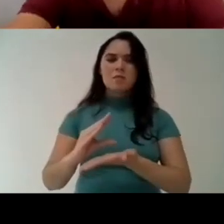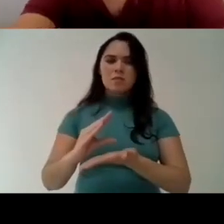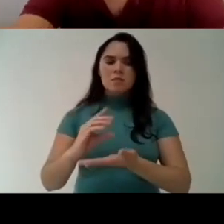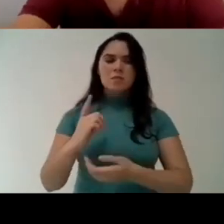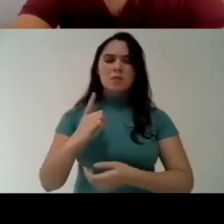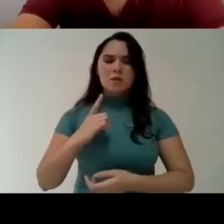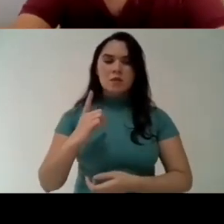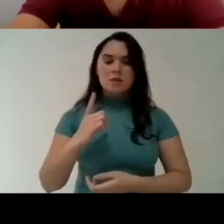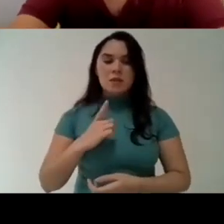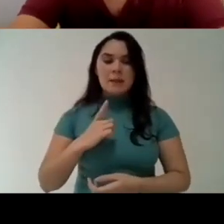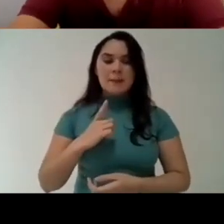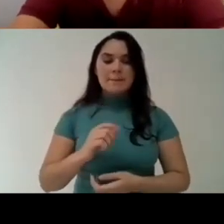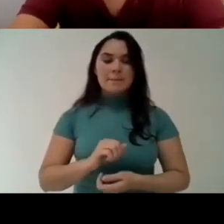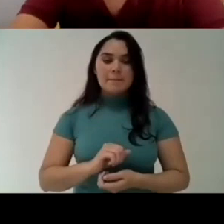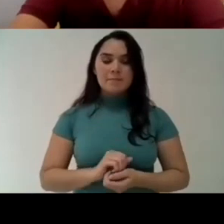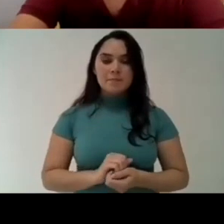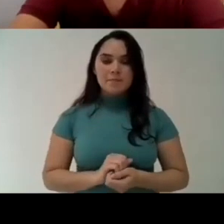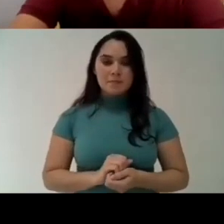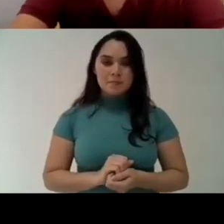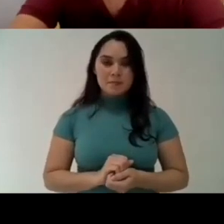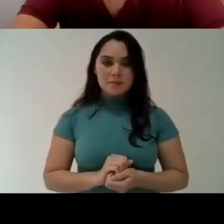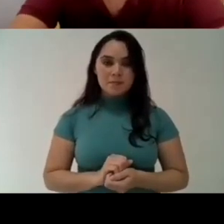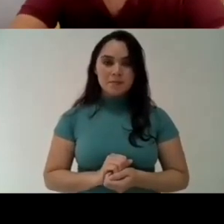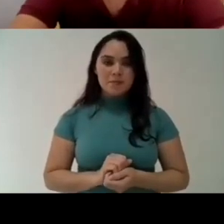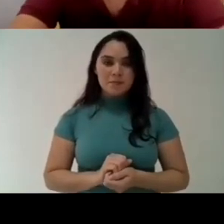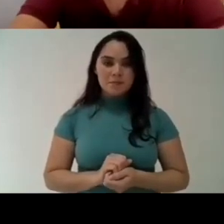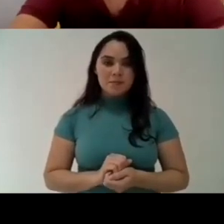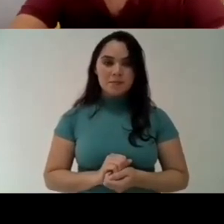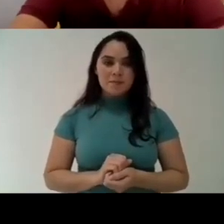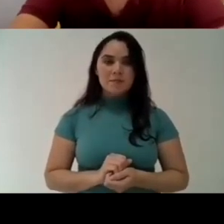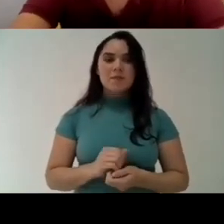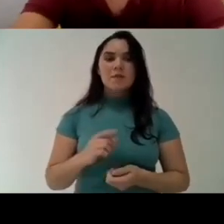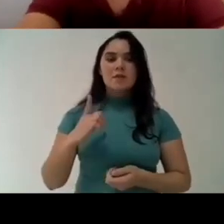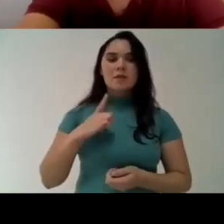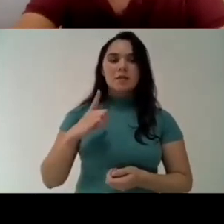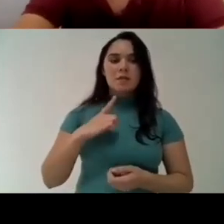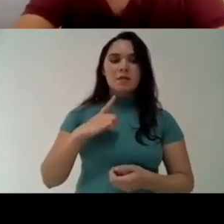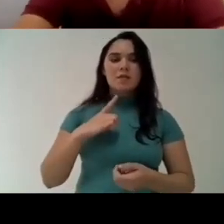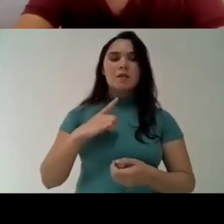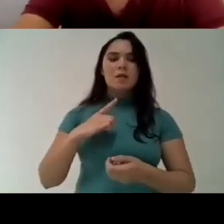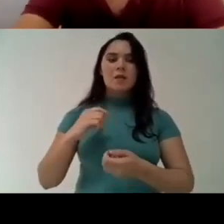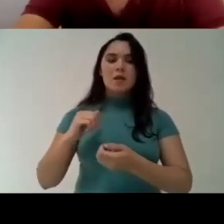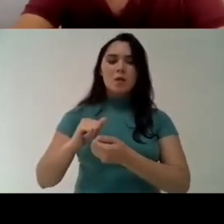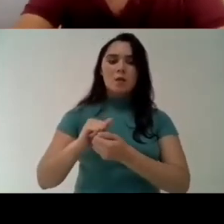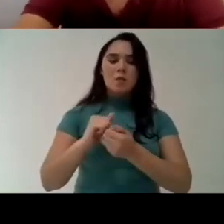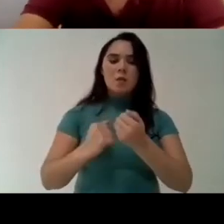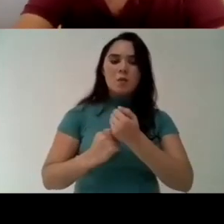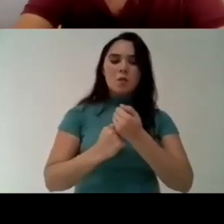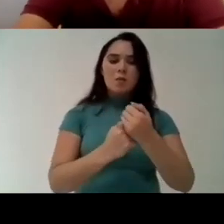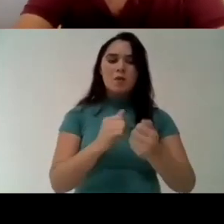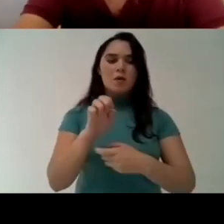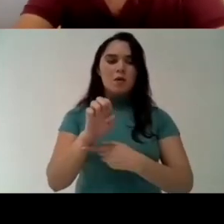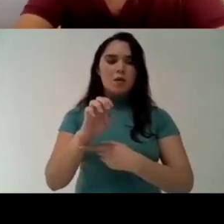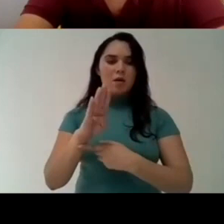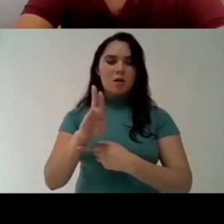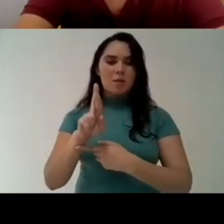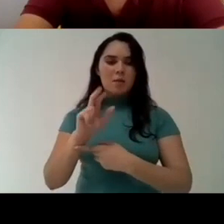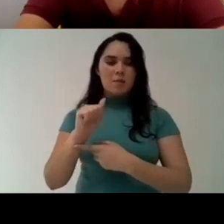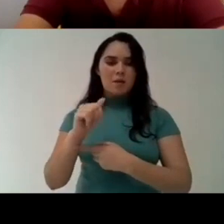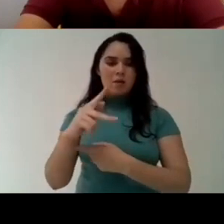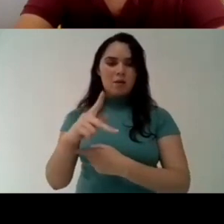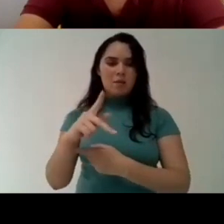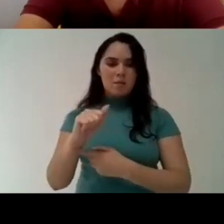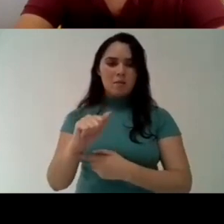country this framework in terms of science and technology and the